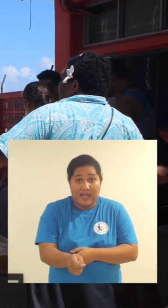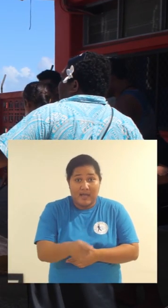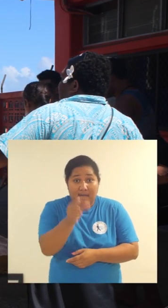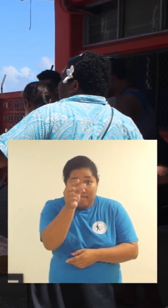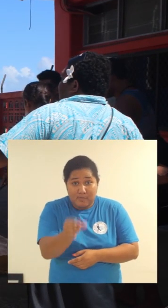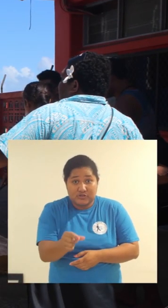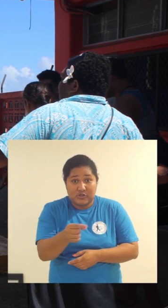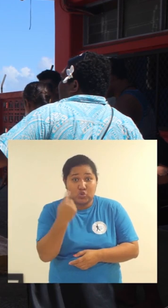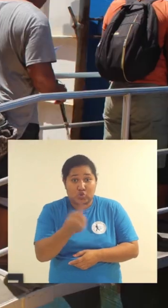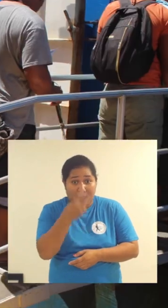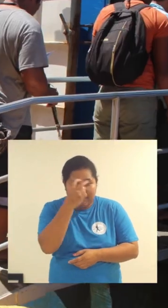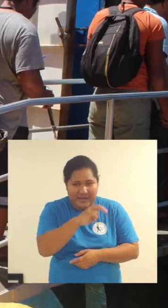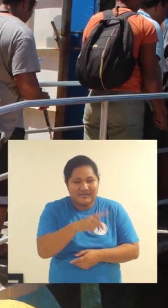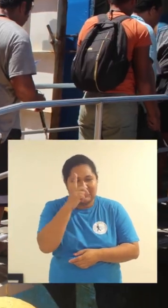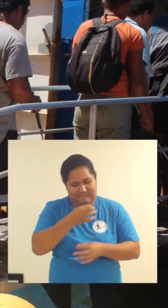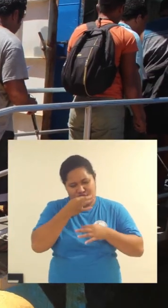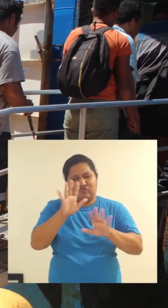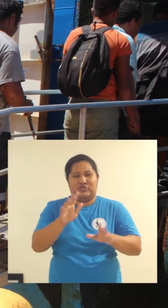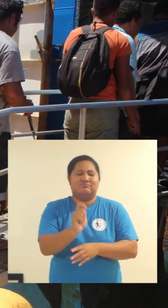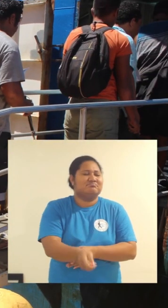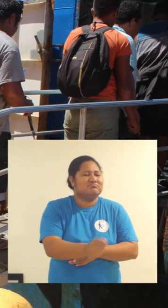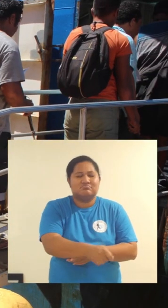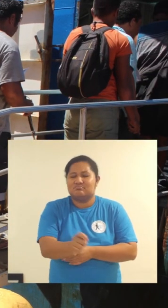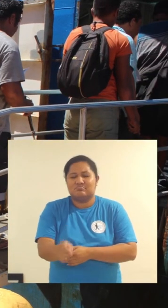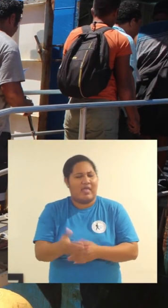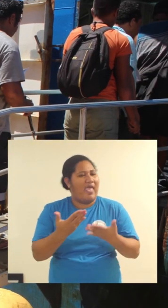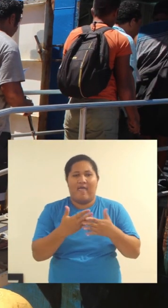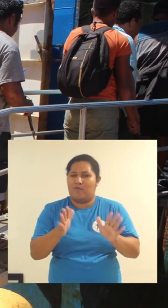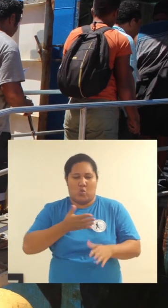lot work in the But we able